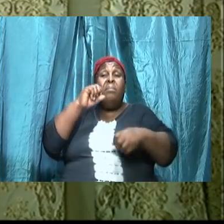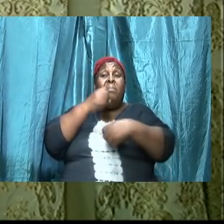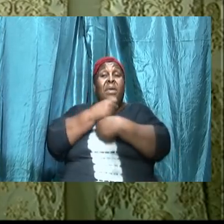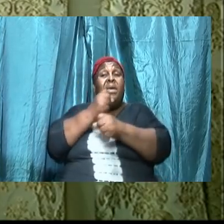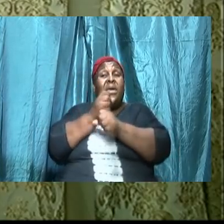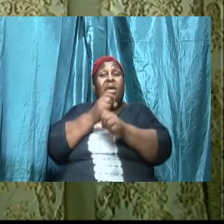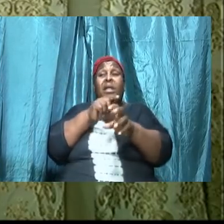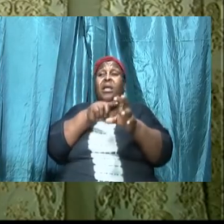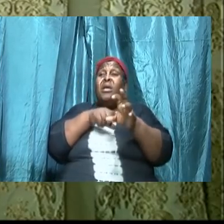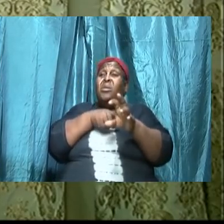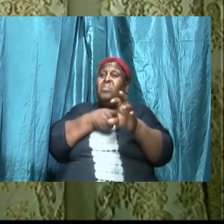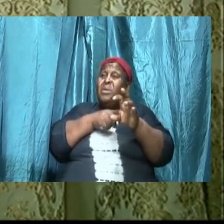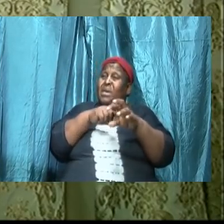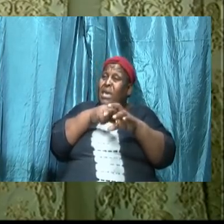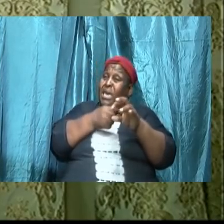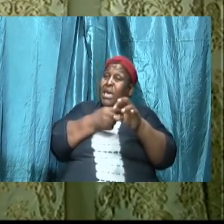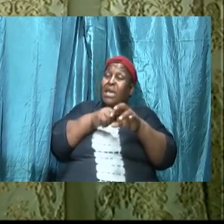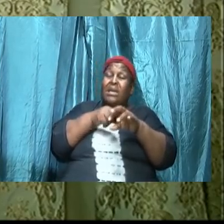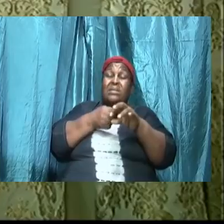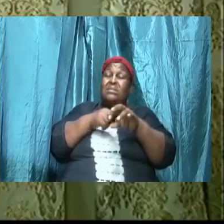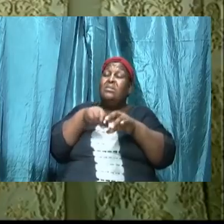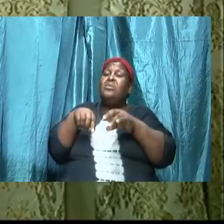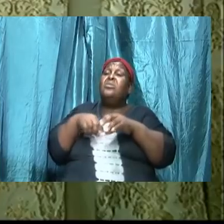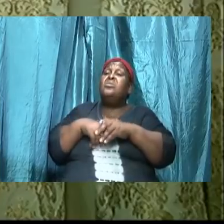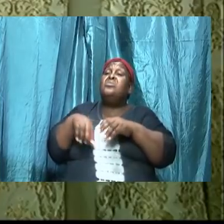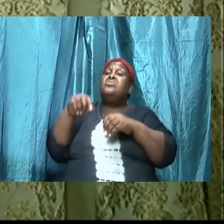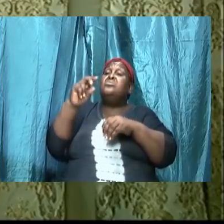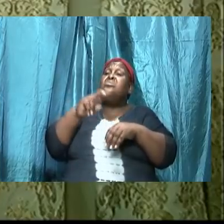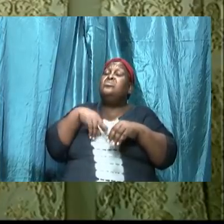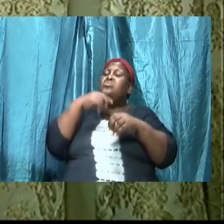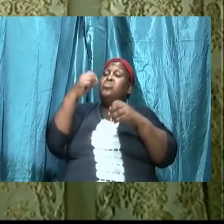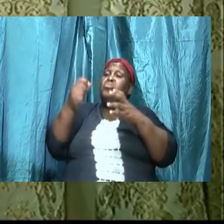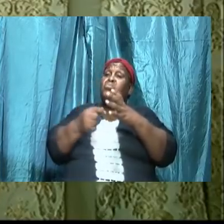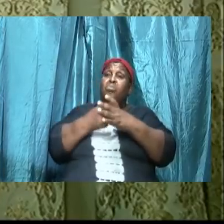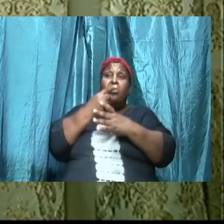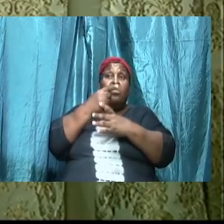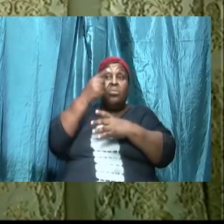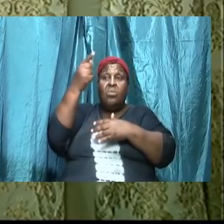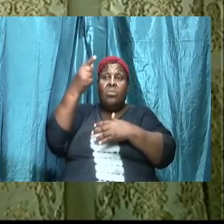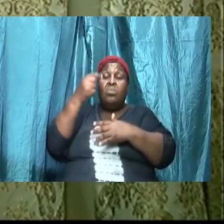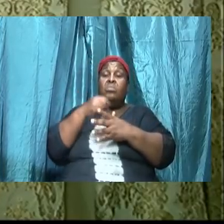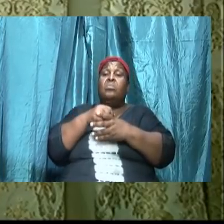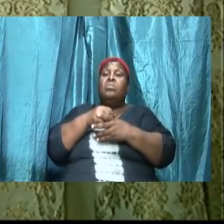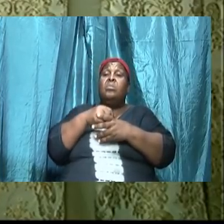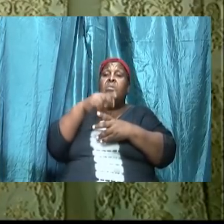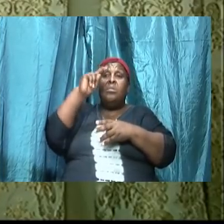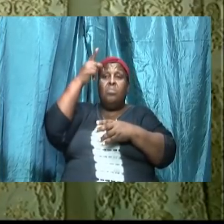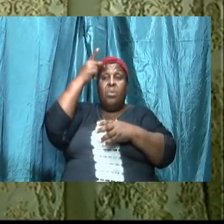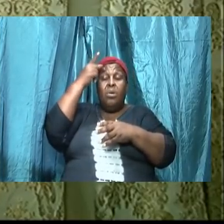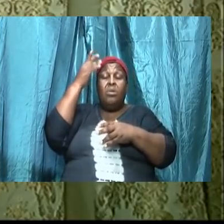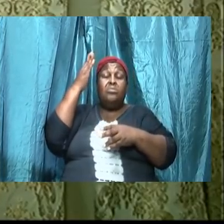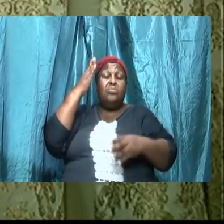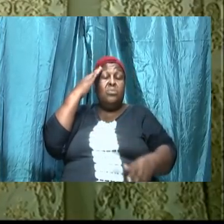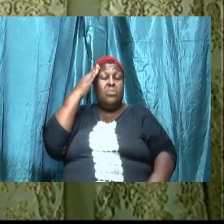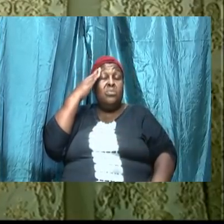we will have a big problem Paul knows